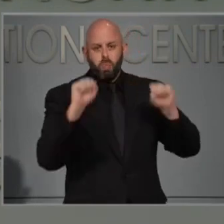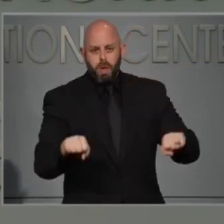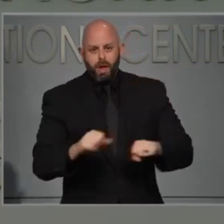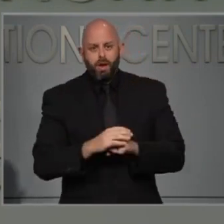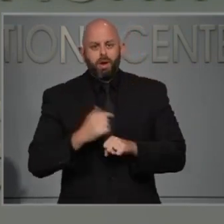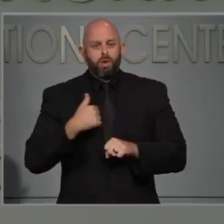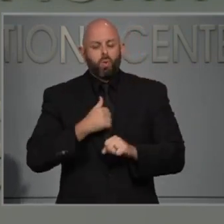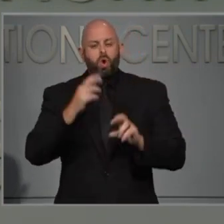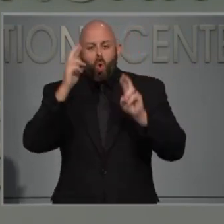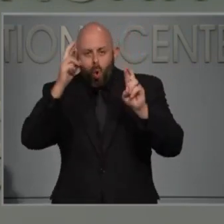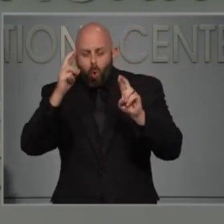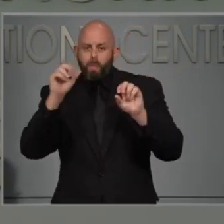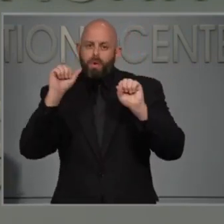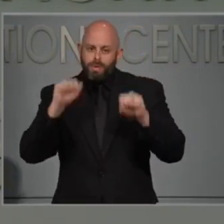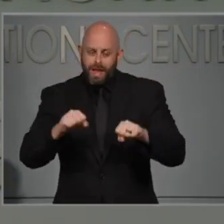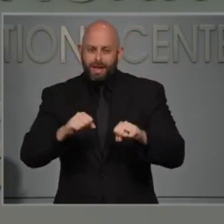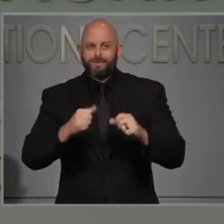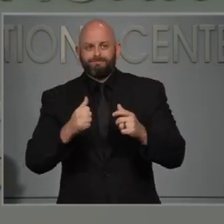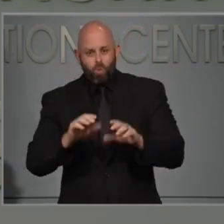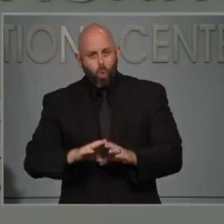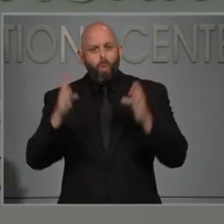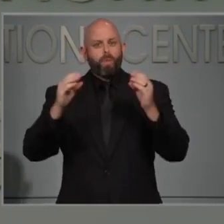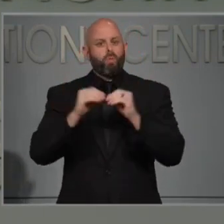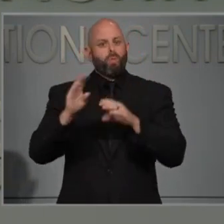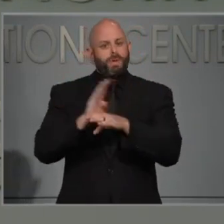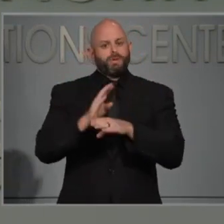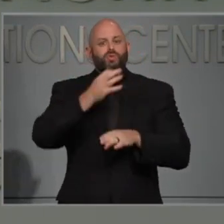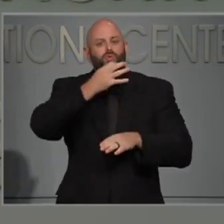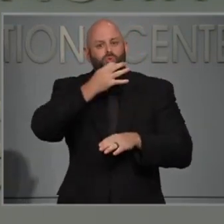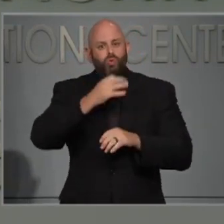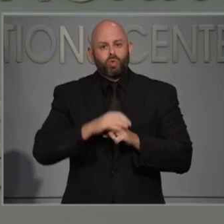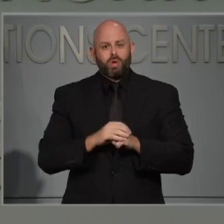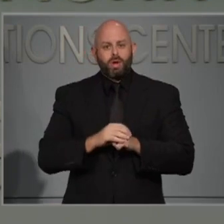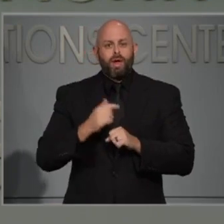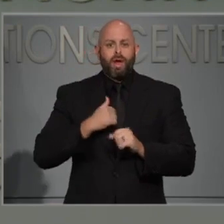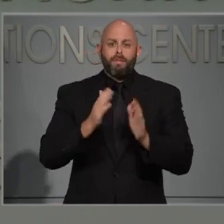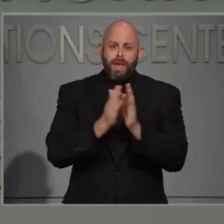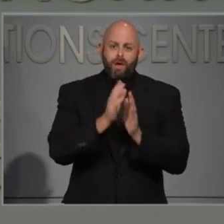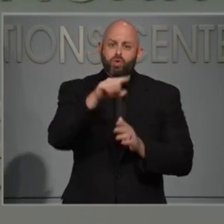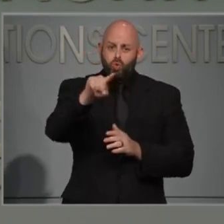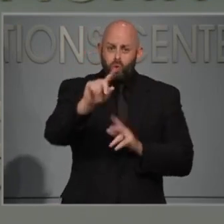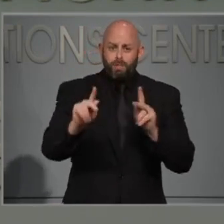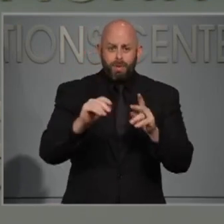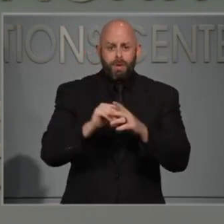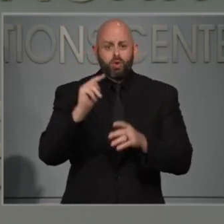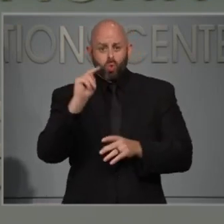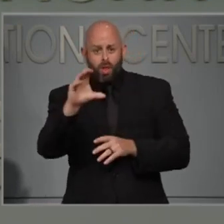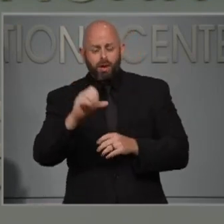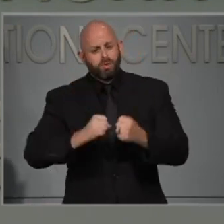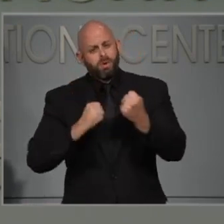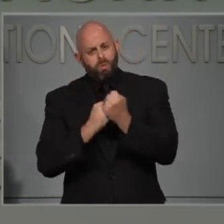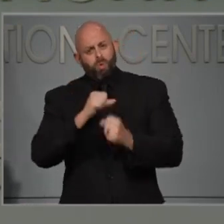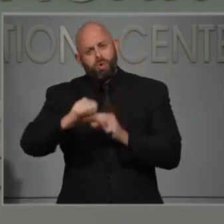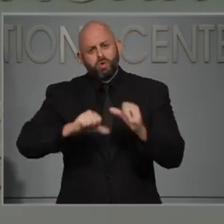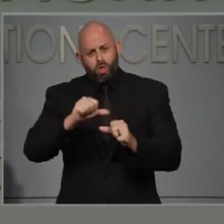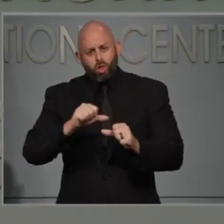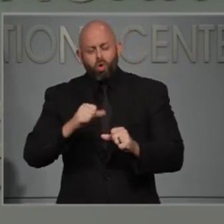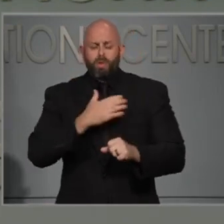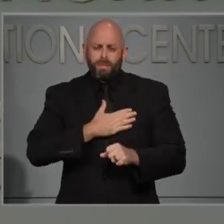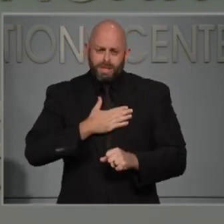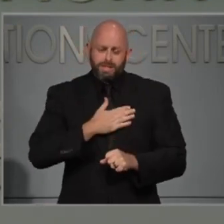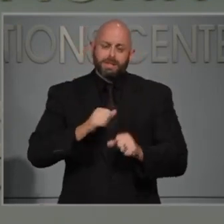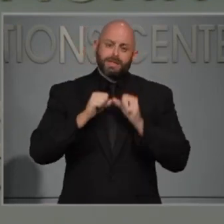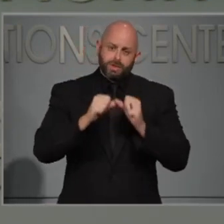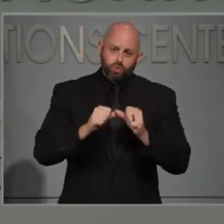hope that we can do that soon. So I'm asking the people of North Carolina to let's pull together so that we can continue